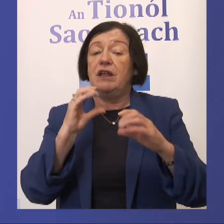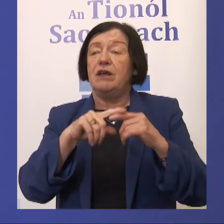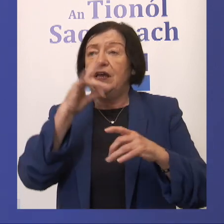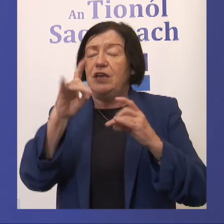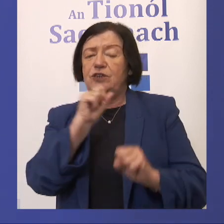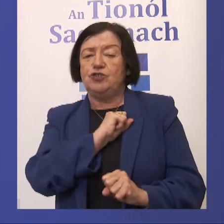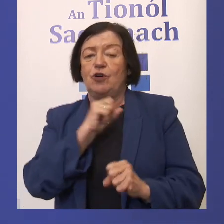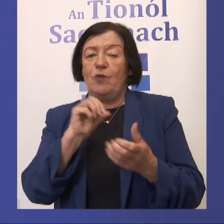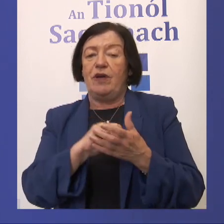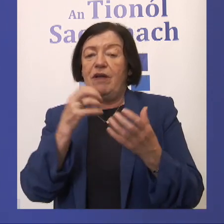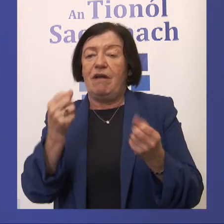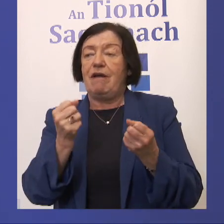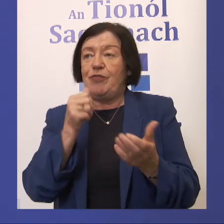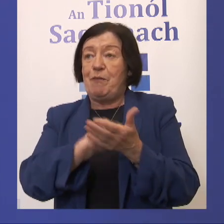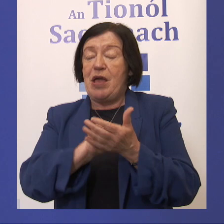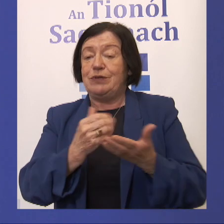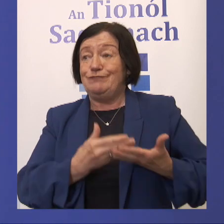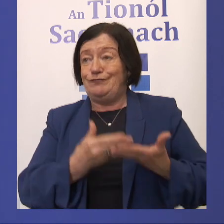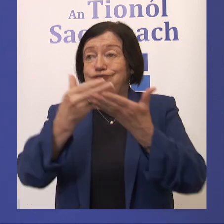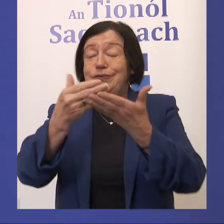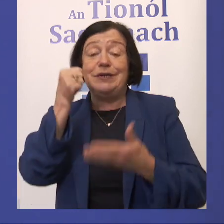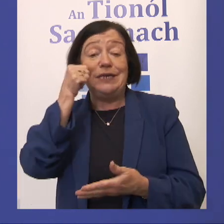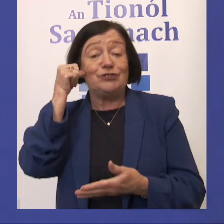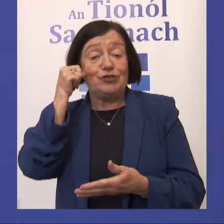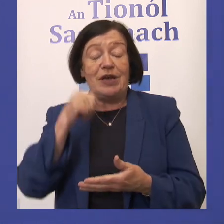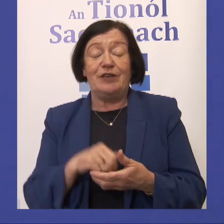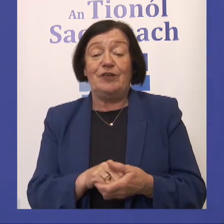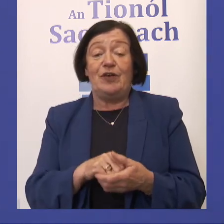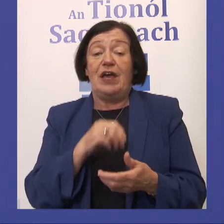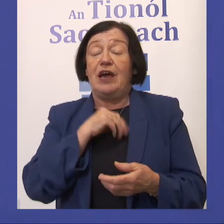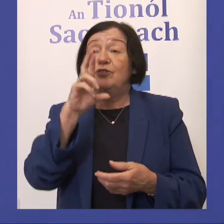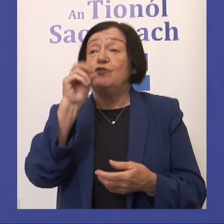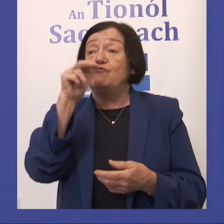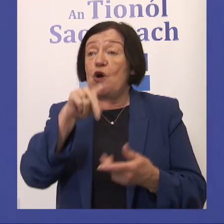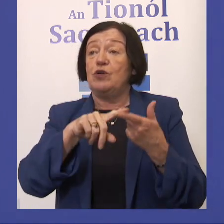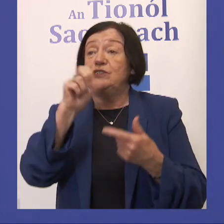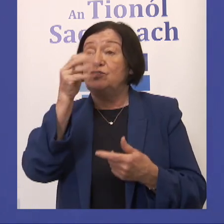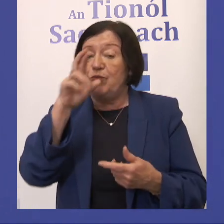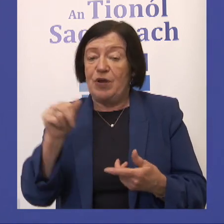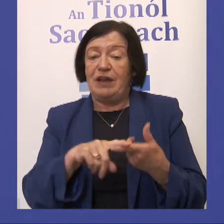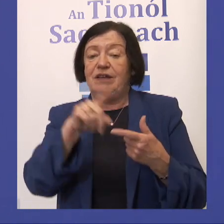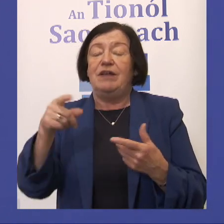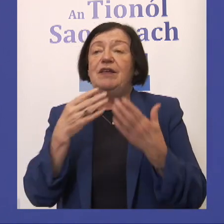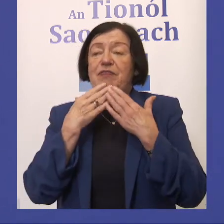making sure that we end up in the papers which we did yesterday. And so to Ronan and Sabrina, go rae mila maugat.